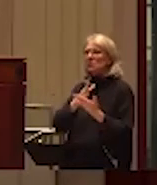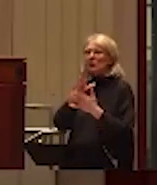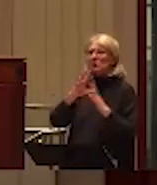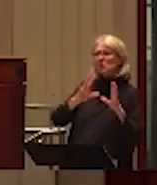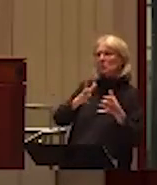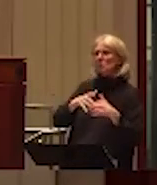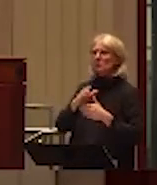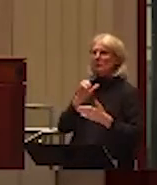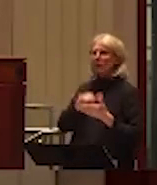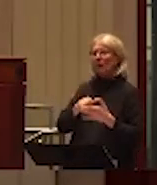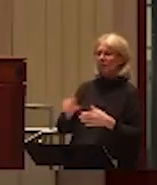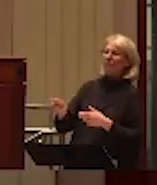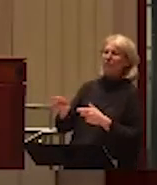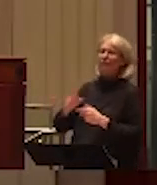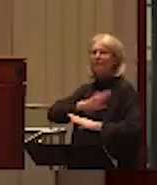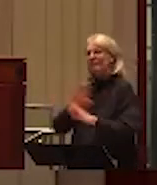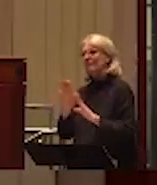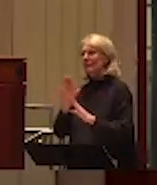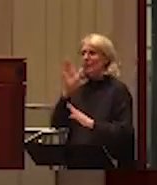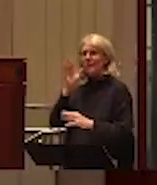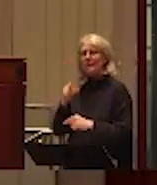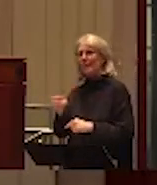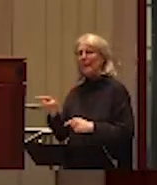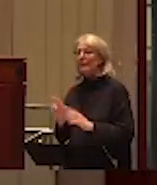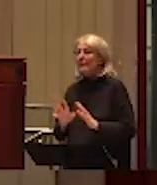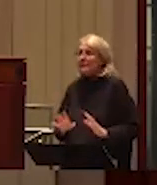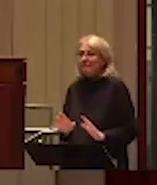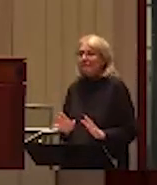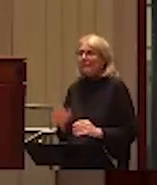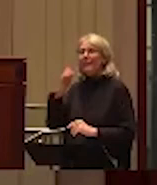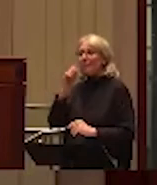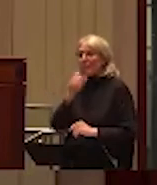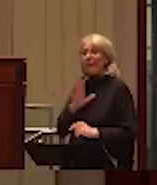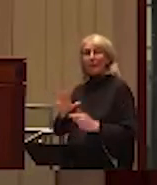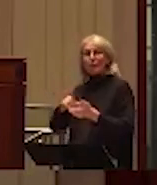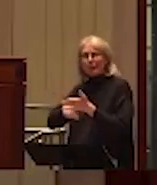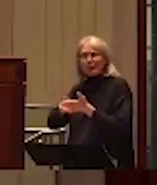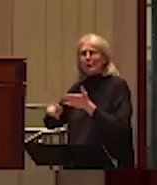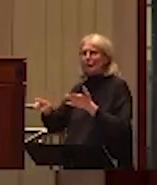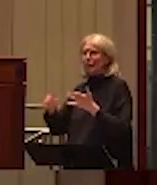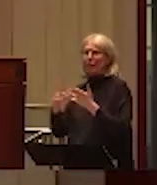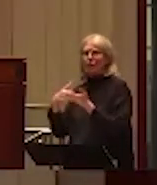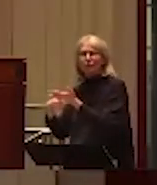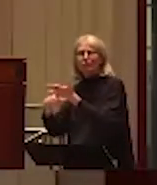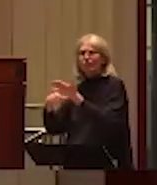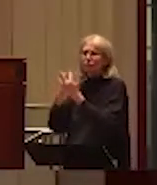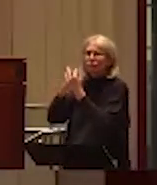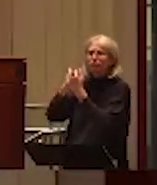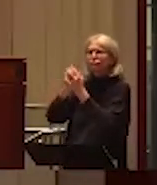productive at all. I think, you know, to honour the work that women have done to create conversations about safety.